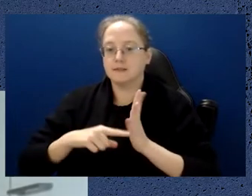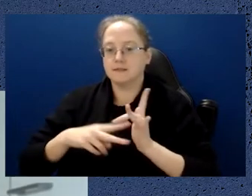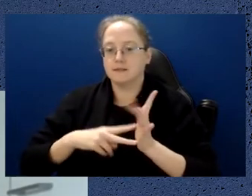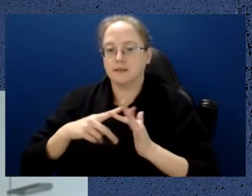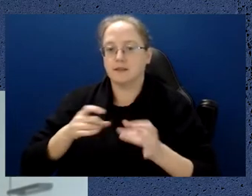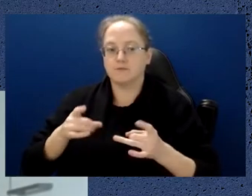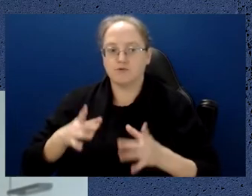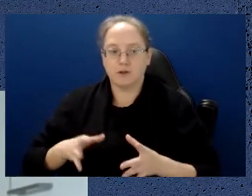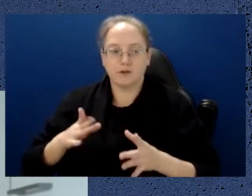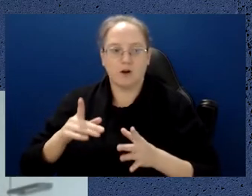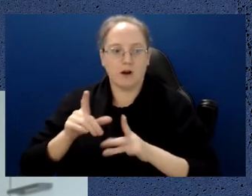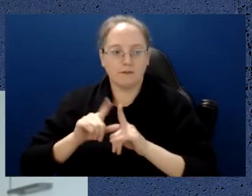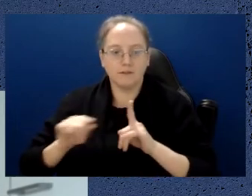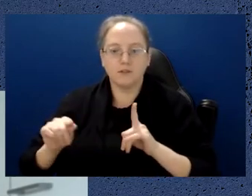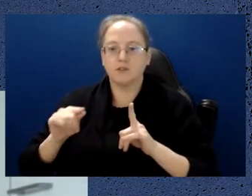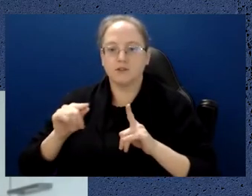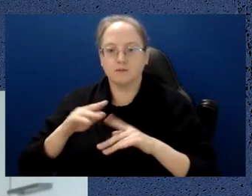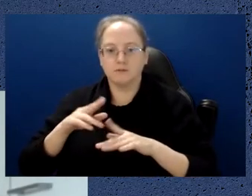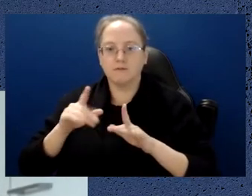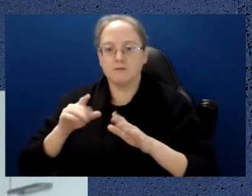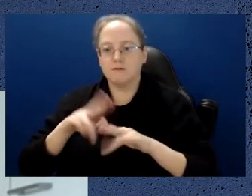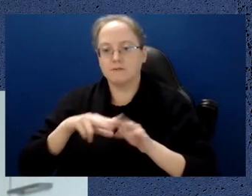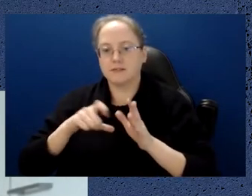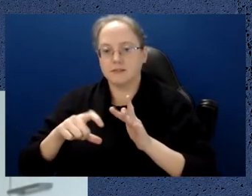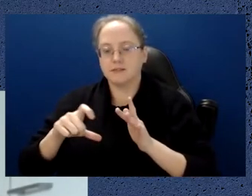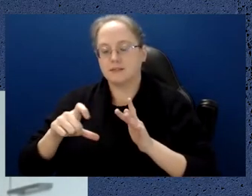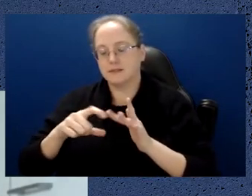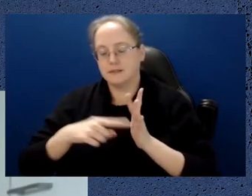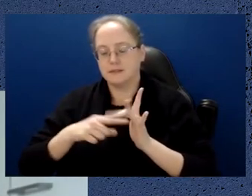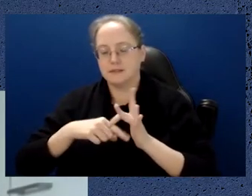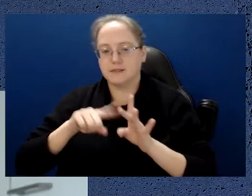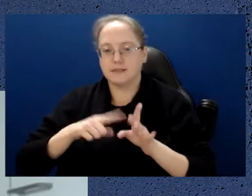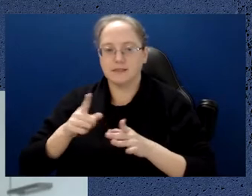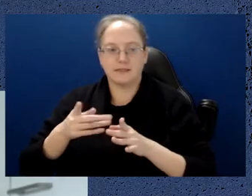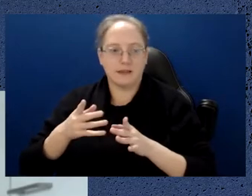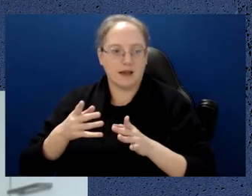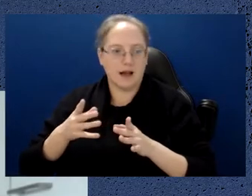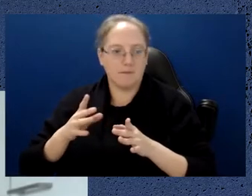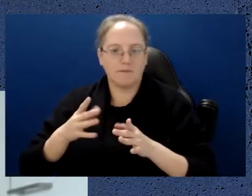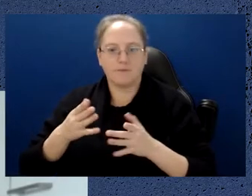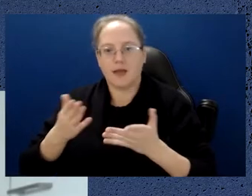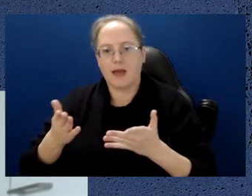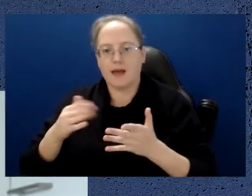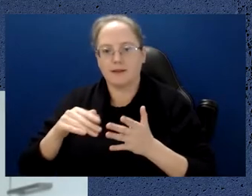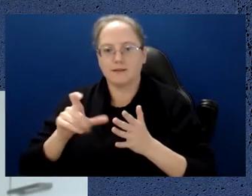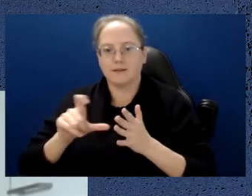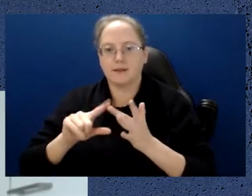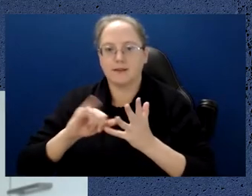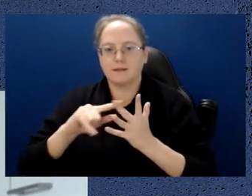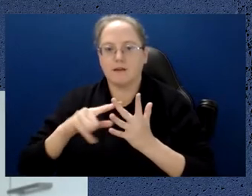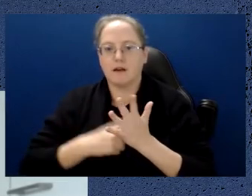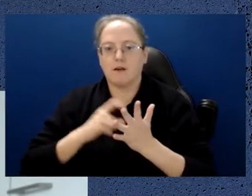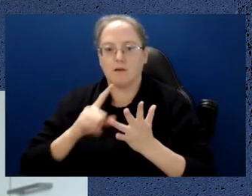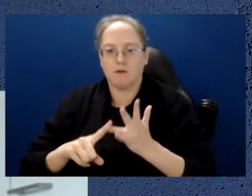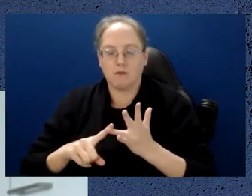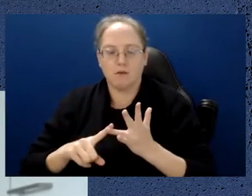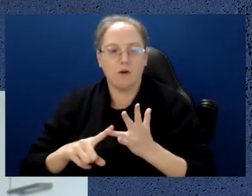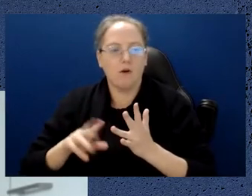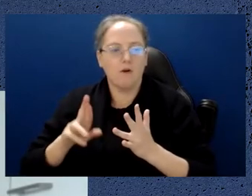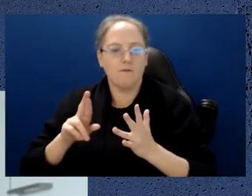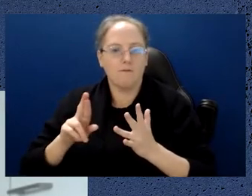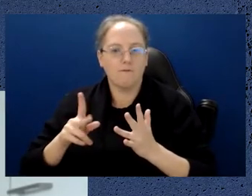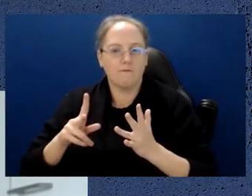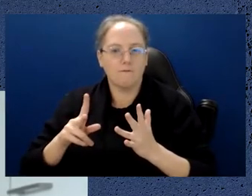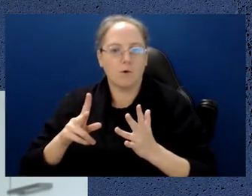National Facilities and Collections at CSIRO, and a Non-Executive Director on the Board of ETSI of